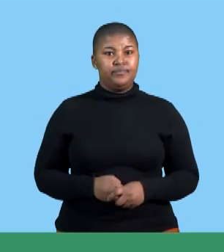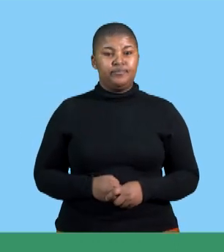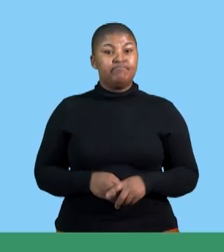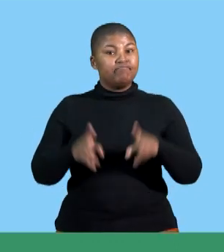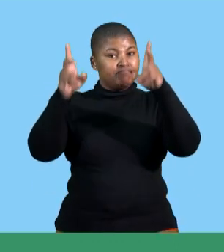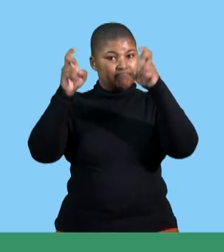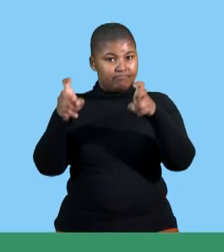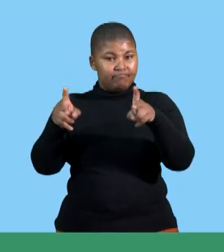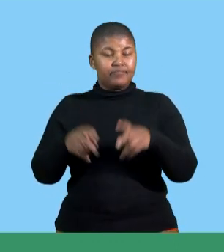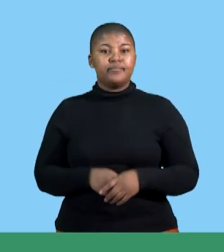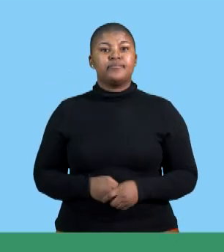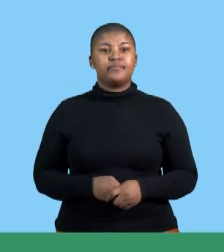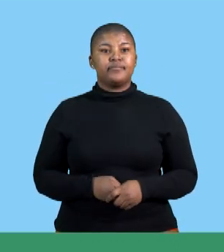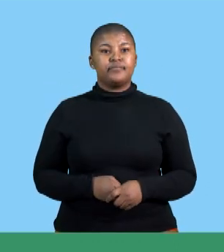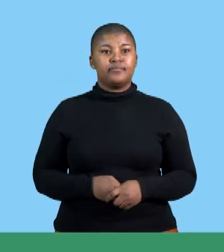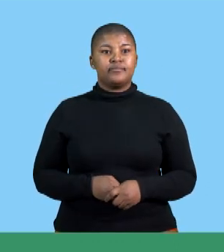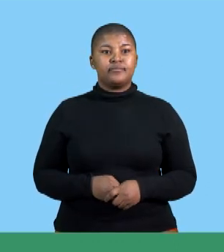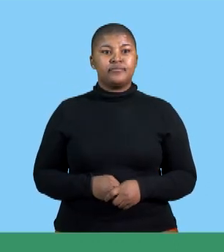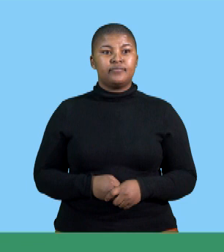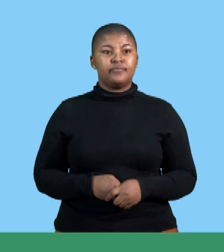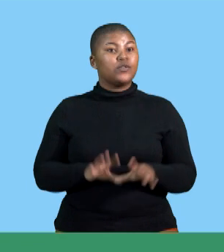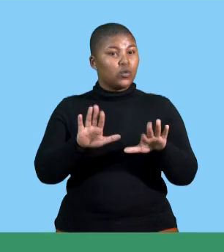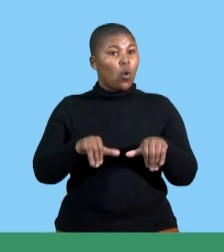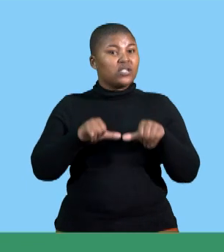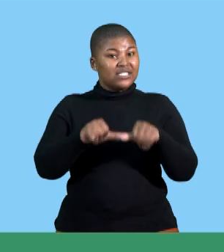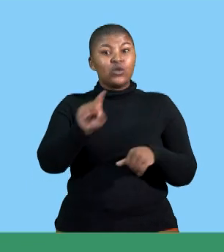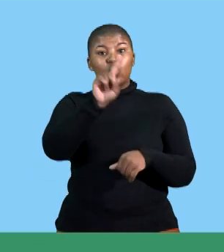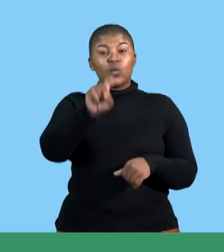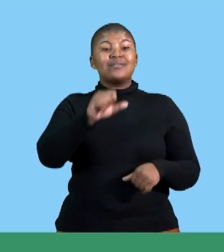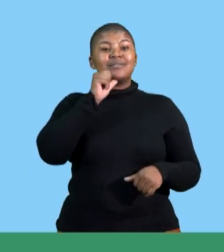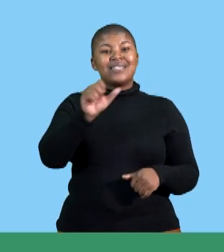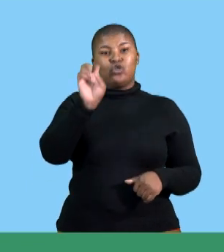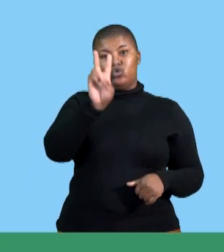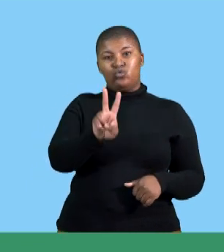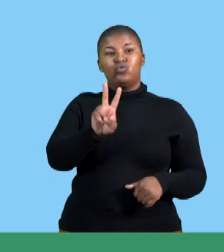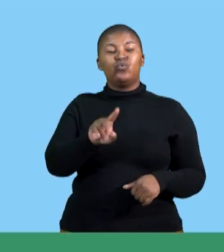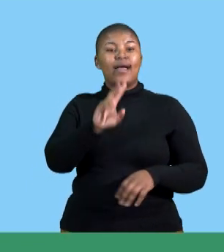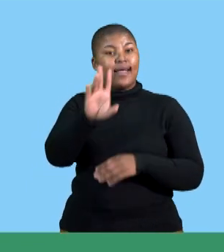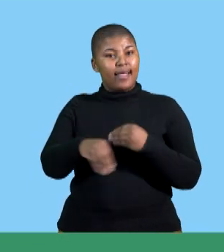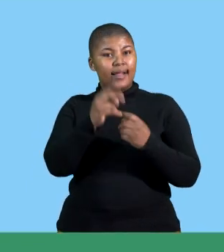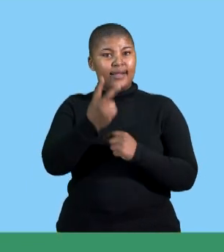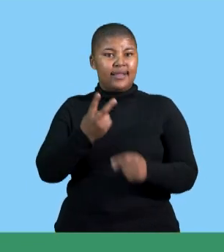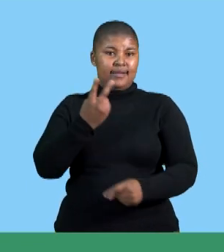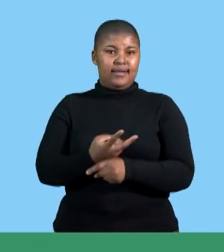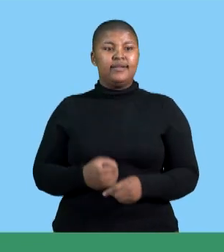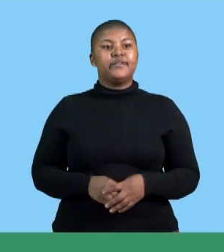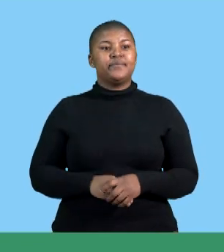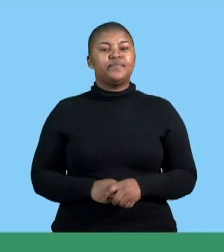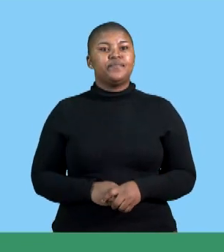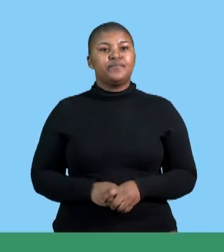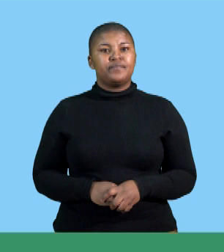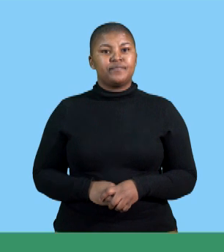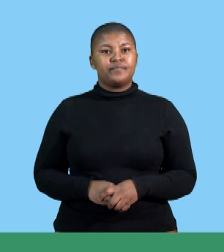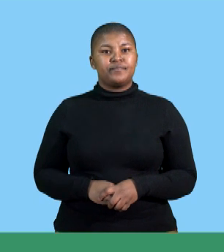we continue because the question said we need to identify two criteria for successful teams management